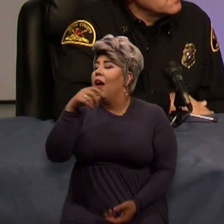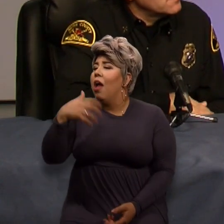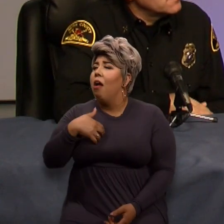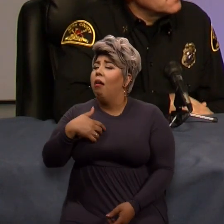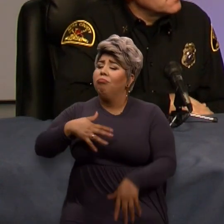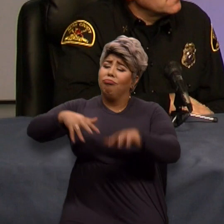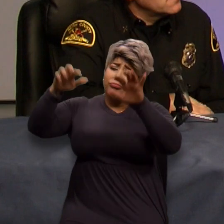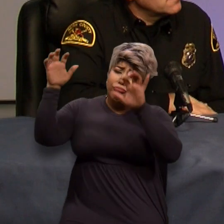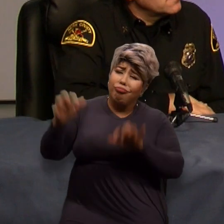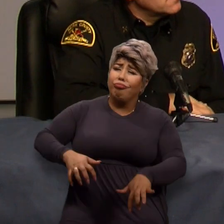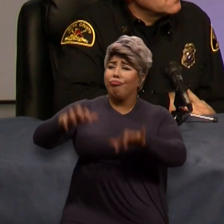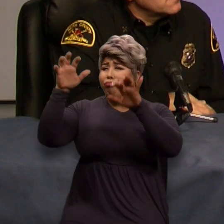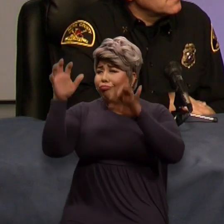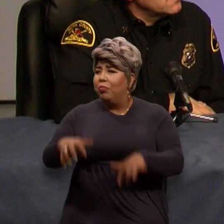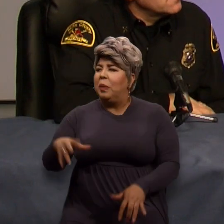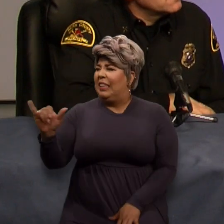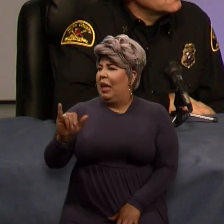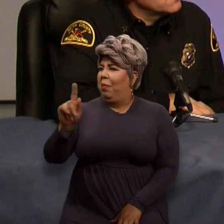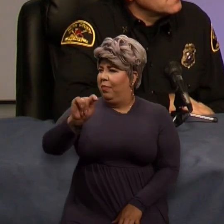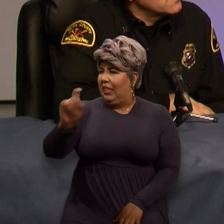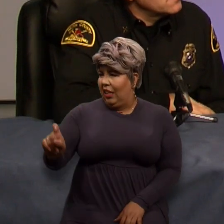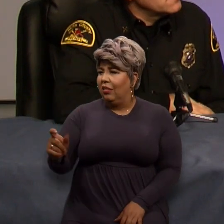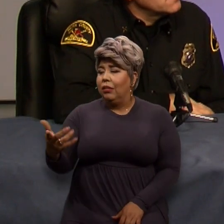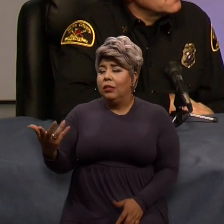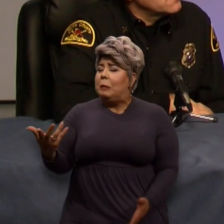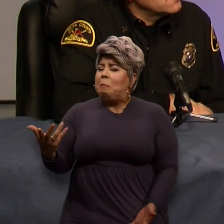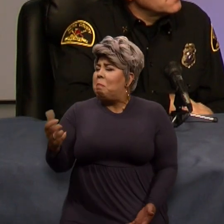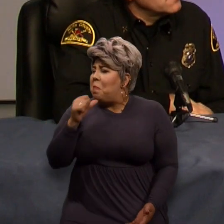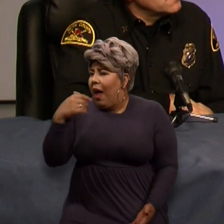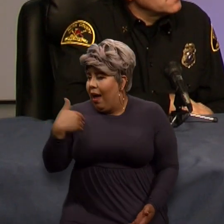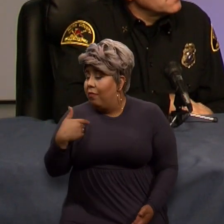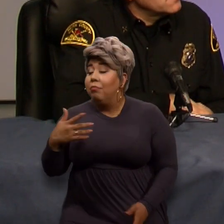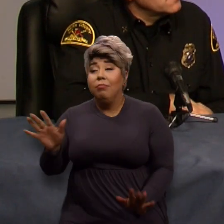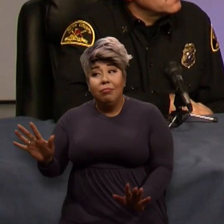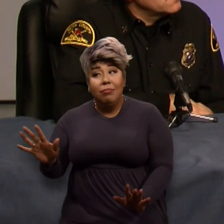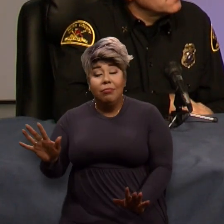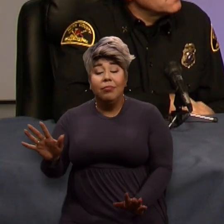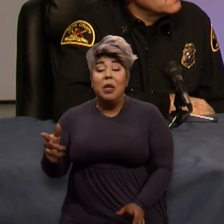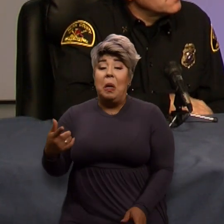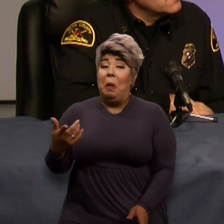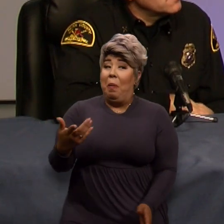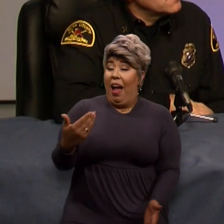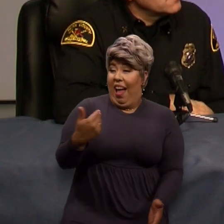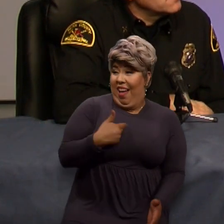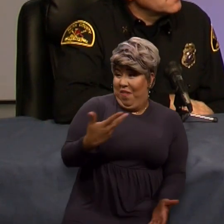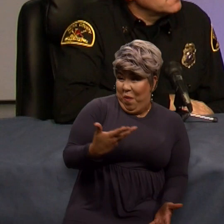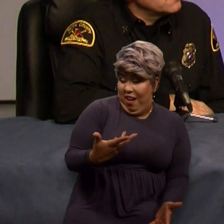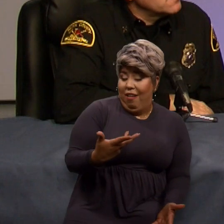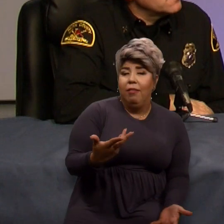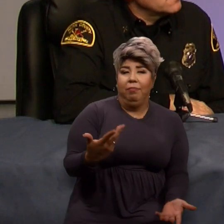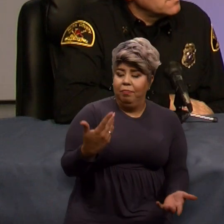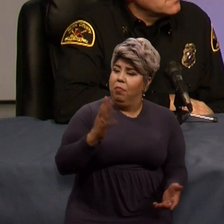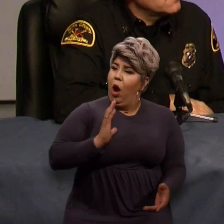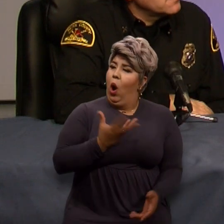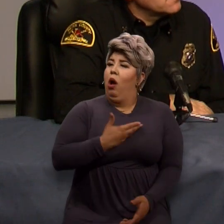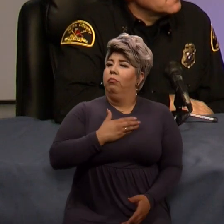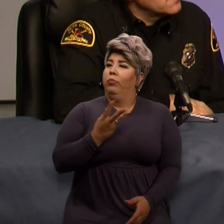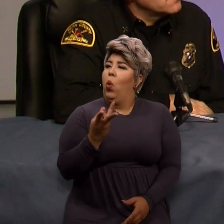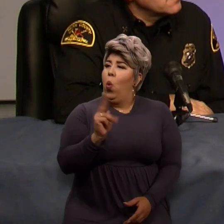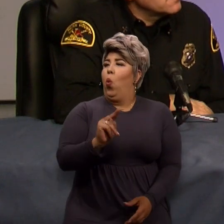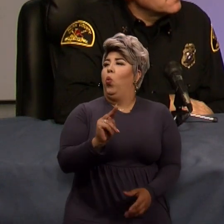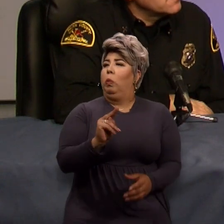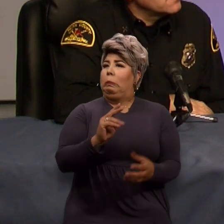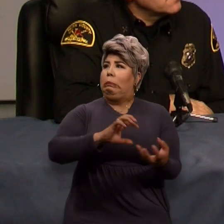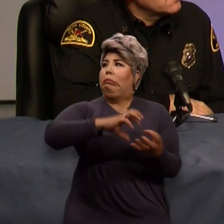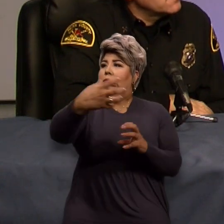downpours that we see like right now in Texas, for example. But that being said, we still have our fair share of disasters. And